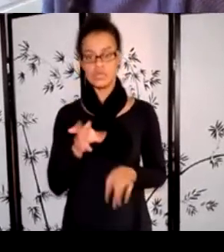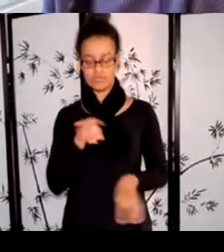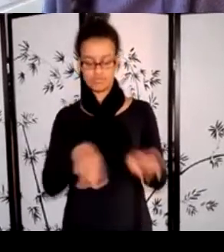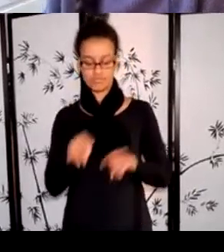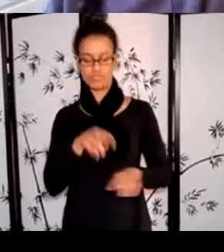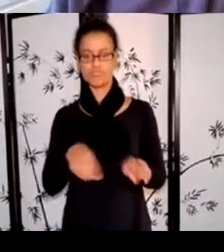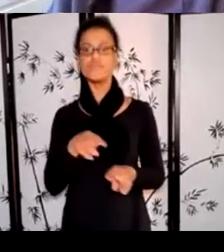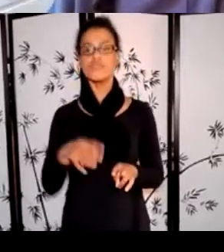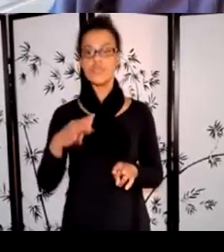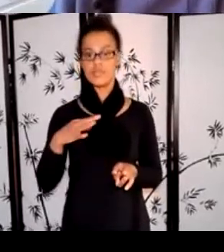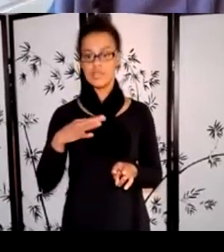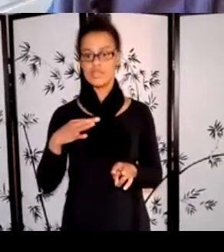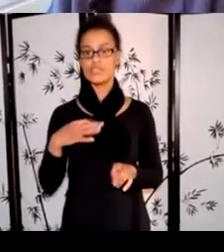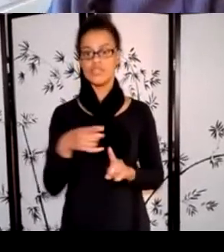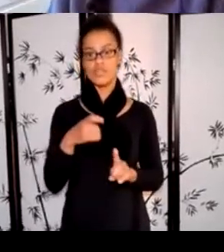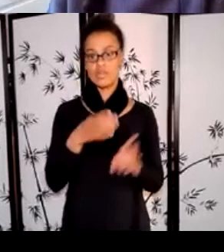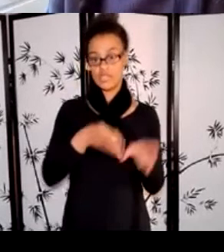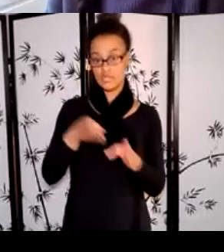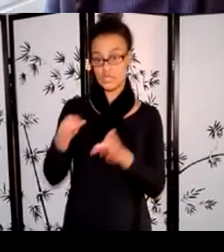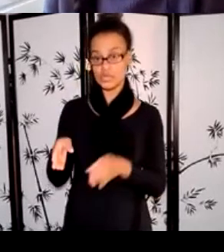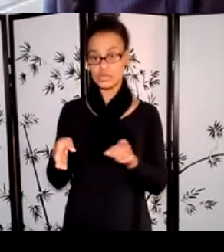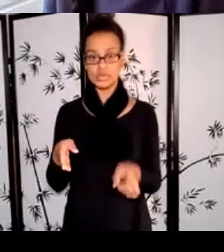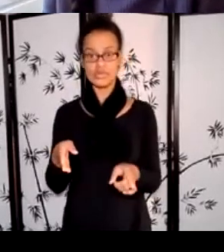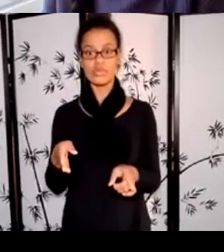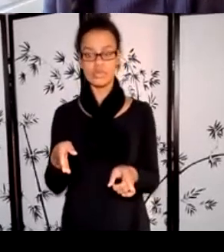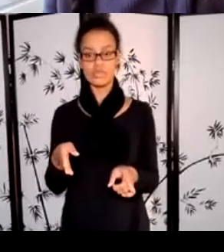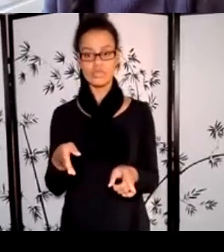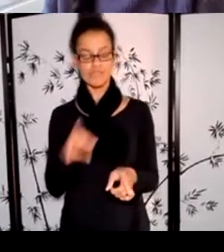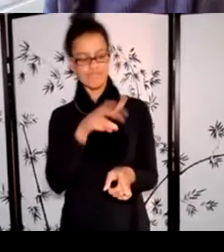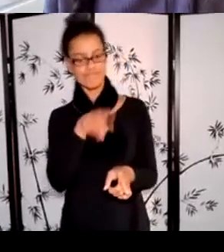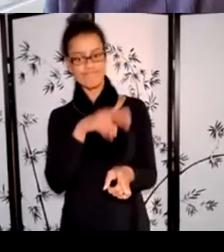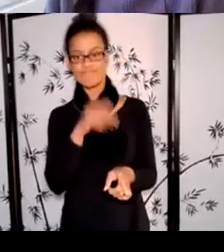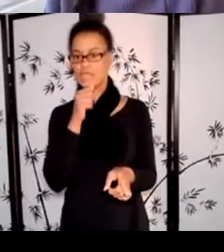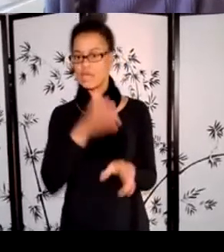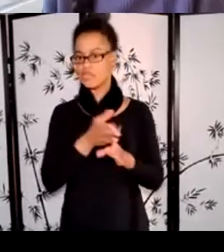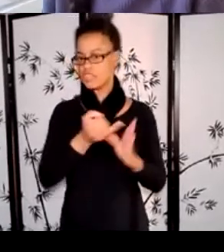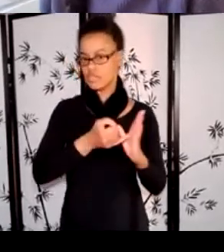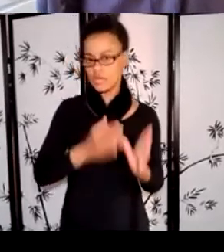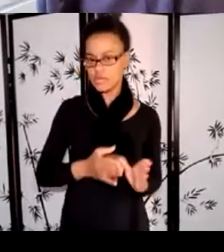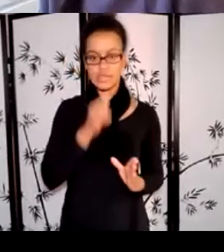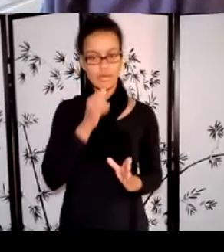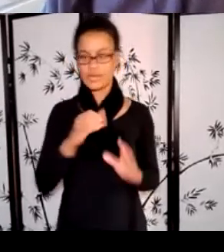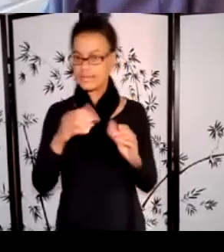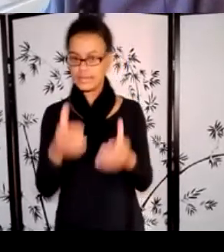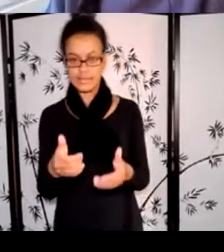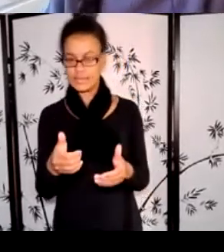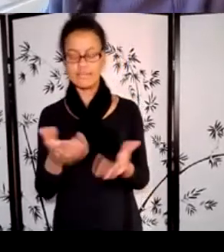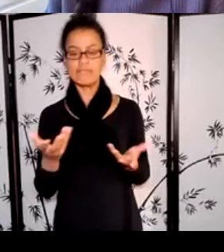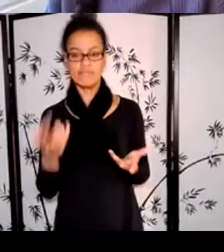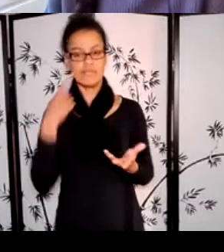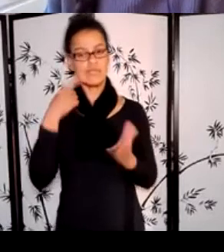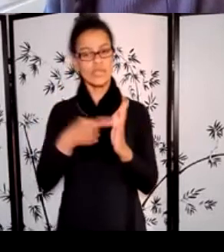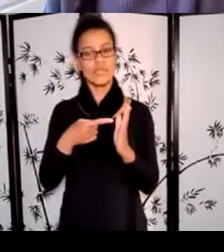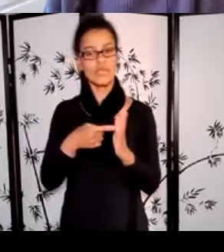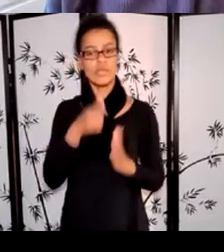arts and culture sector who do not meet the definition of a professional artist or collective. So for example, an event producer, as long